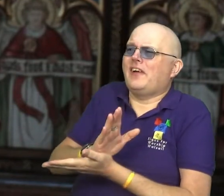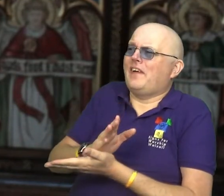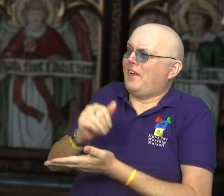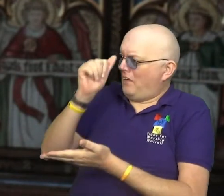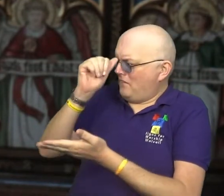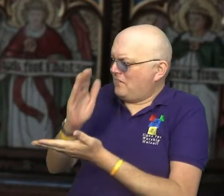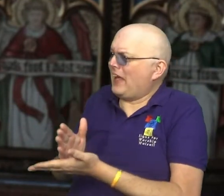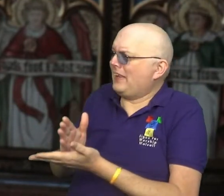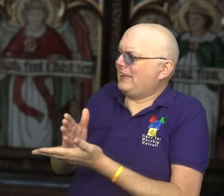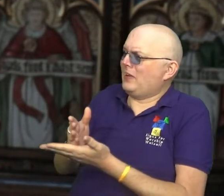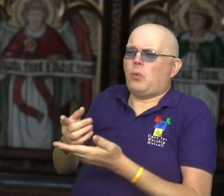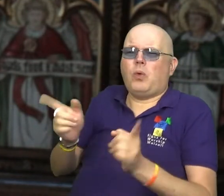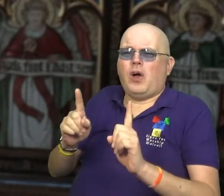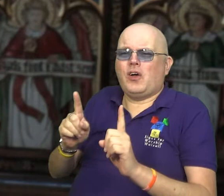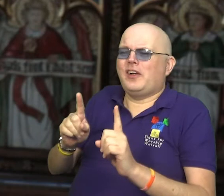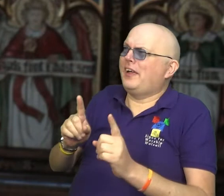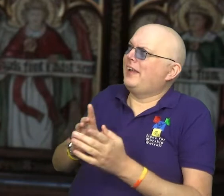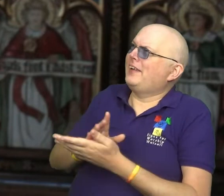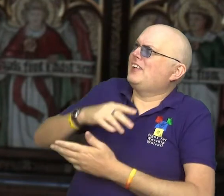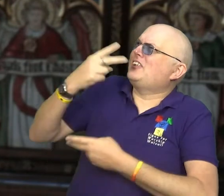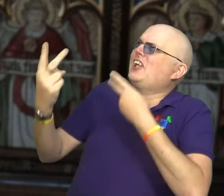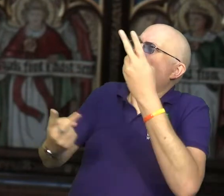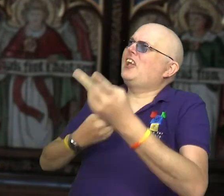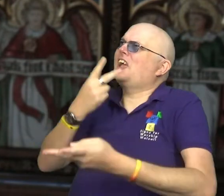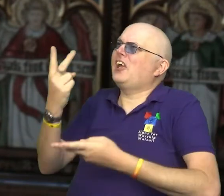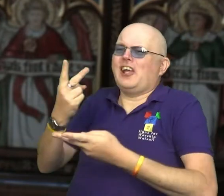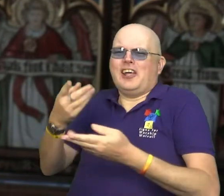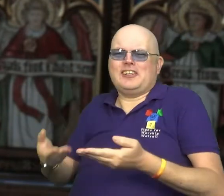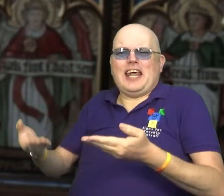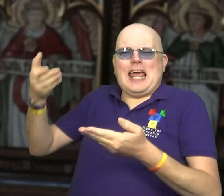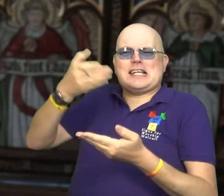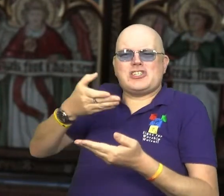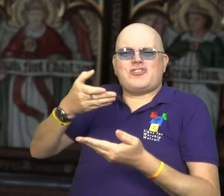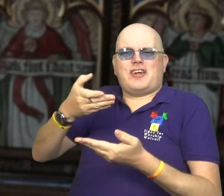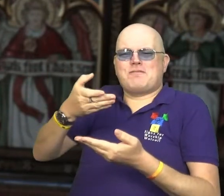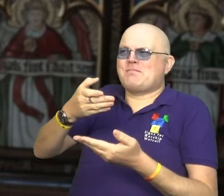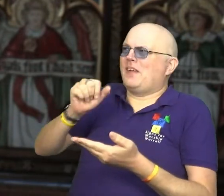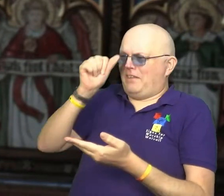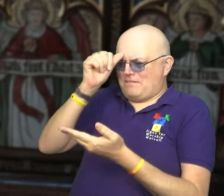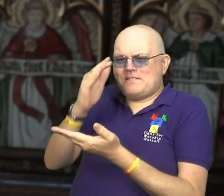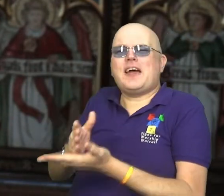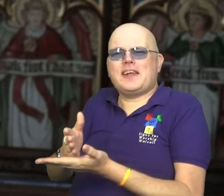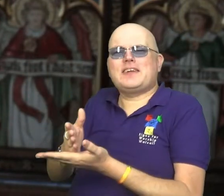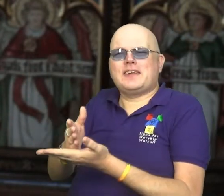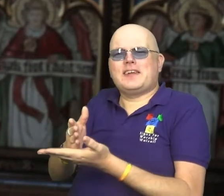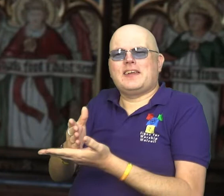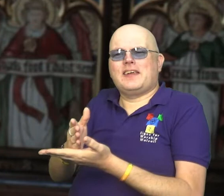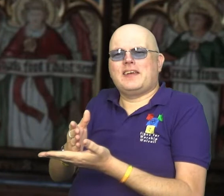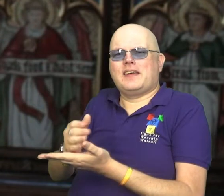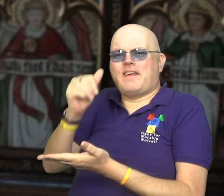what your faith is about. It's really adding another dimension to your faith.